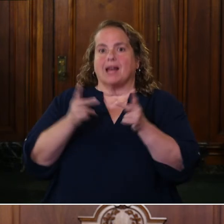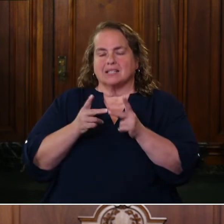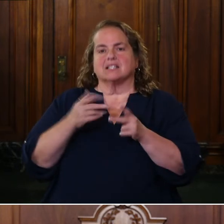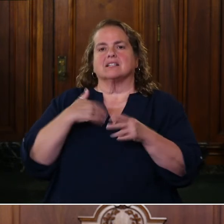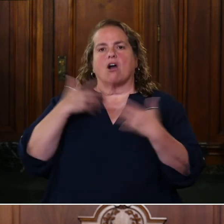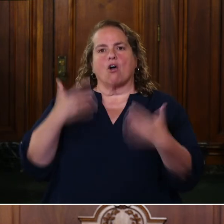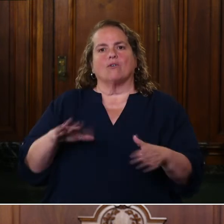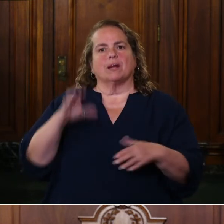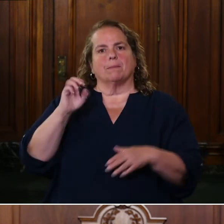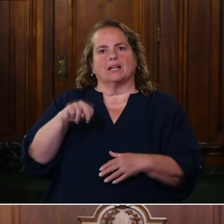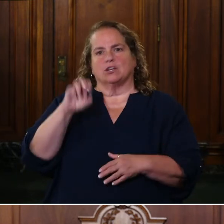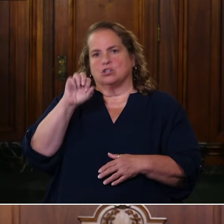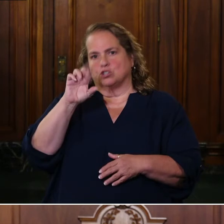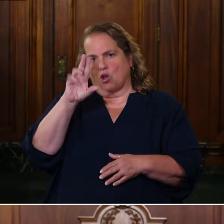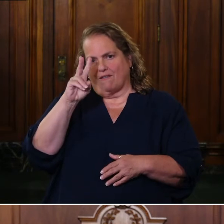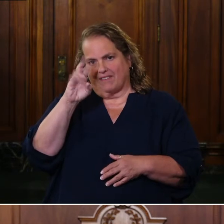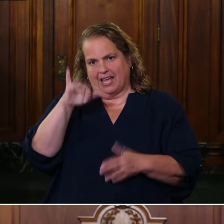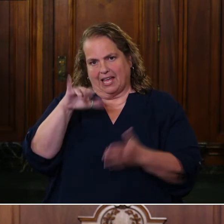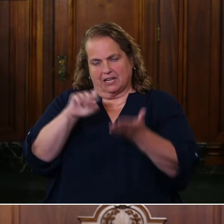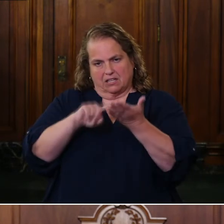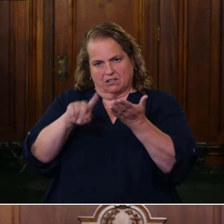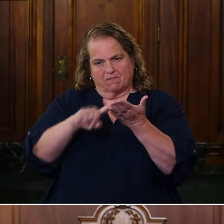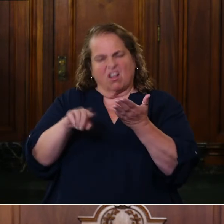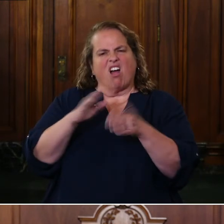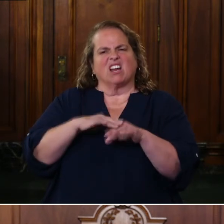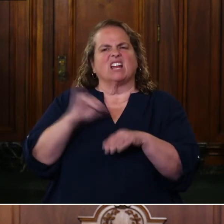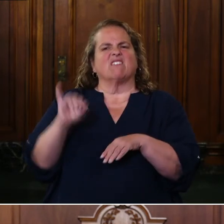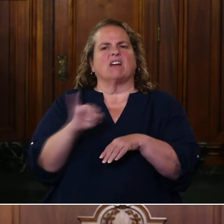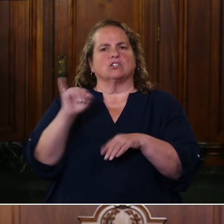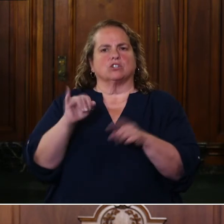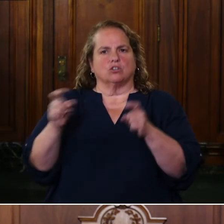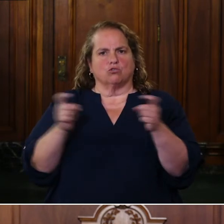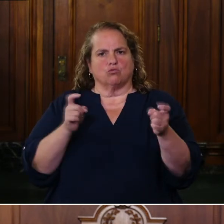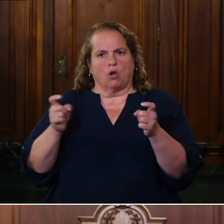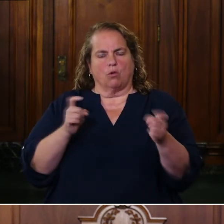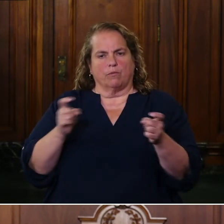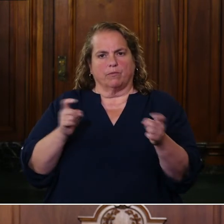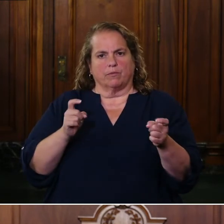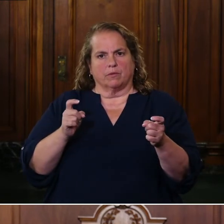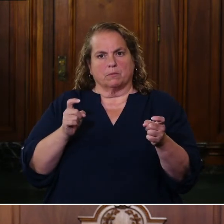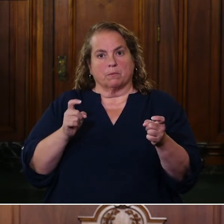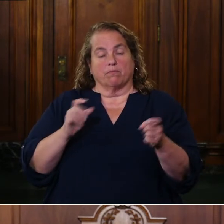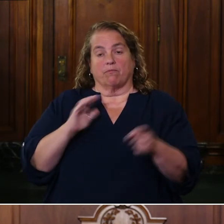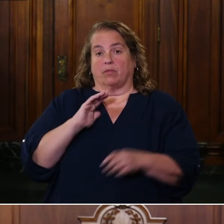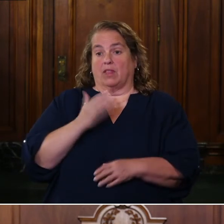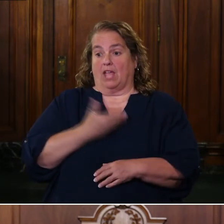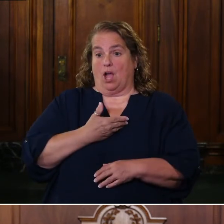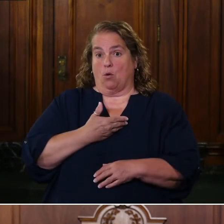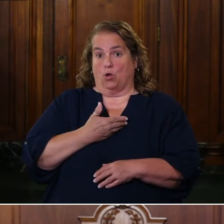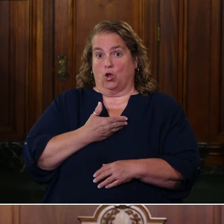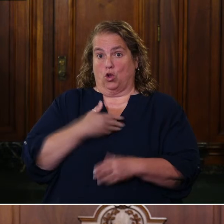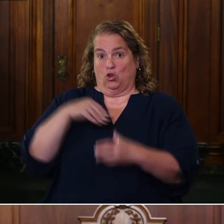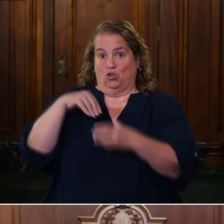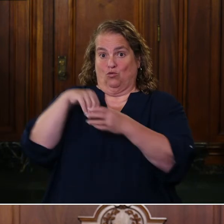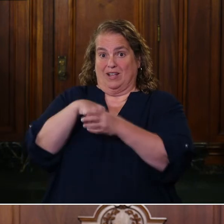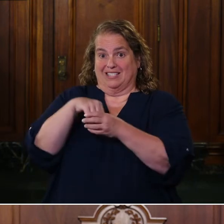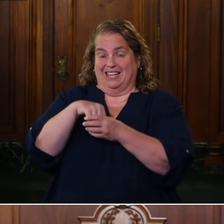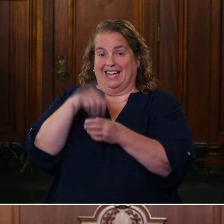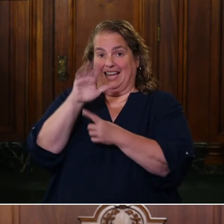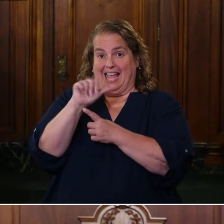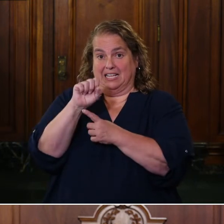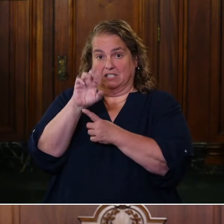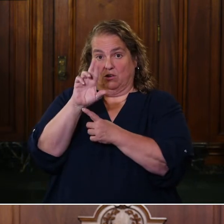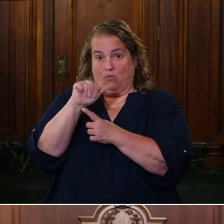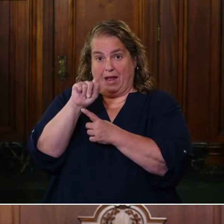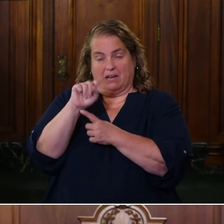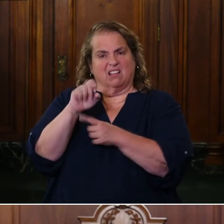surveyed, and particularly surveyed around infection control. Our resident case rate is almost just half